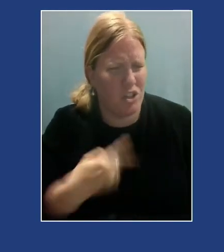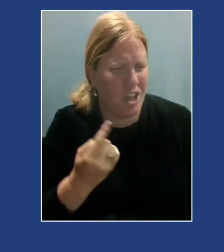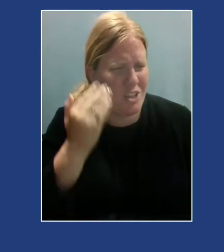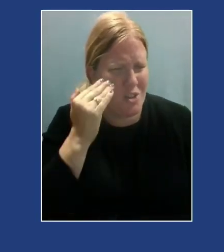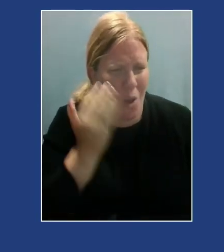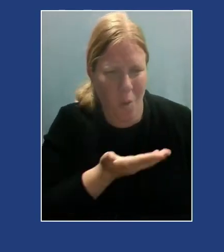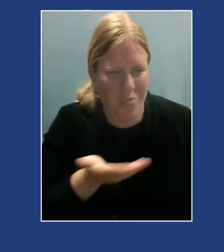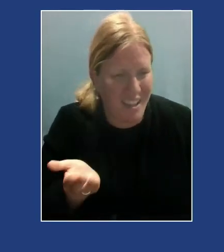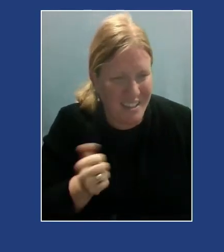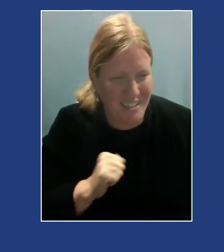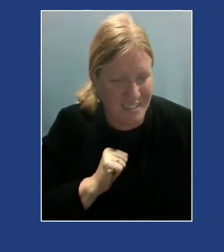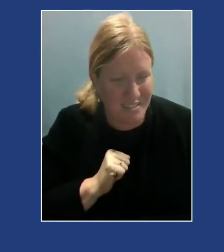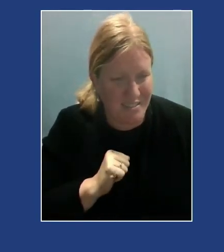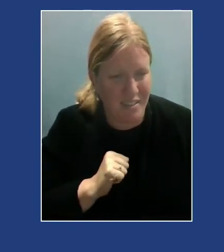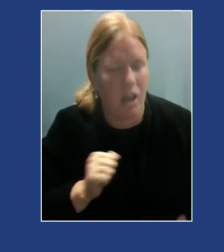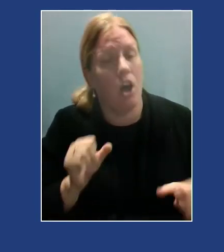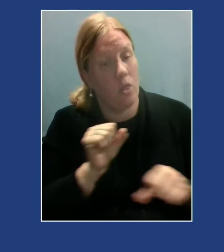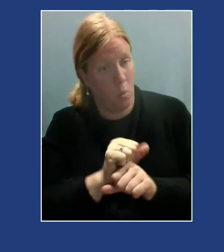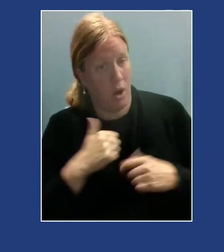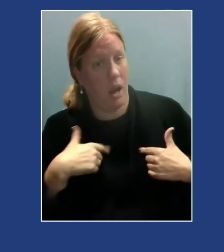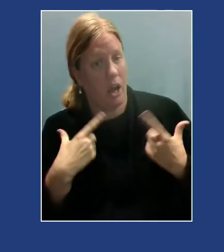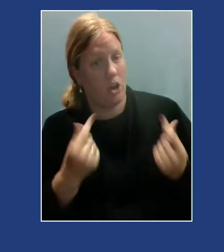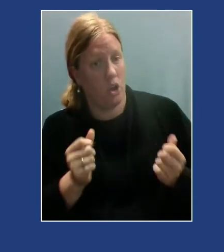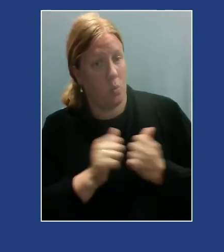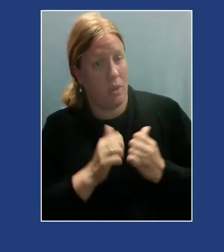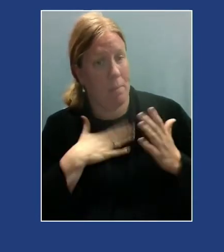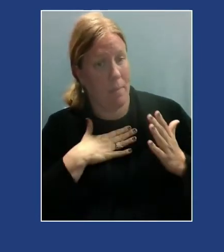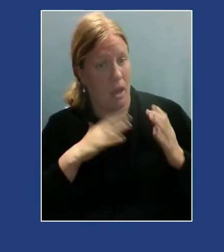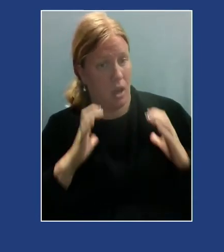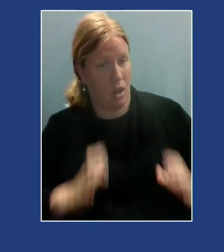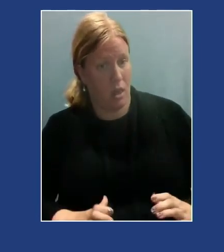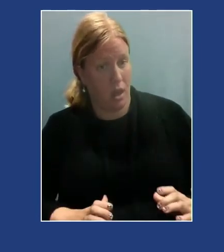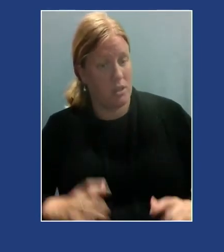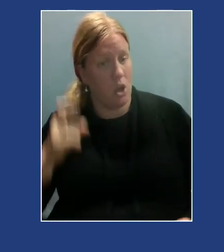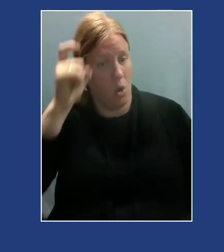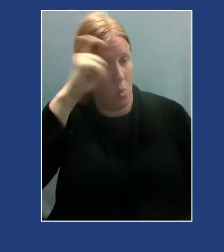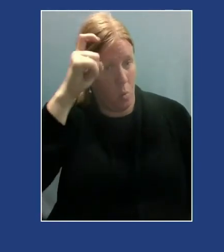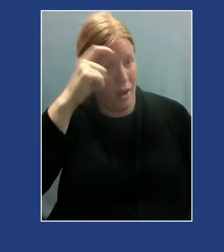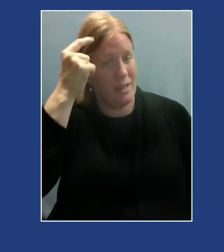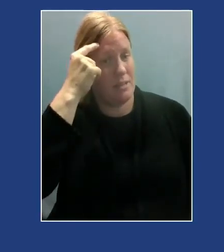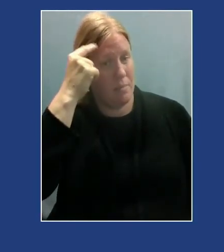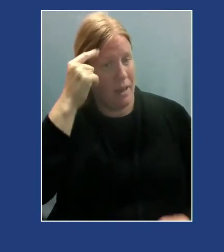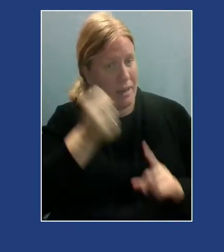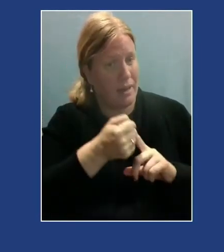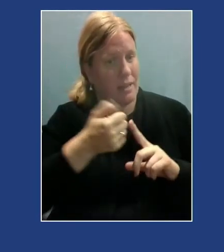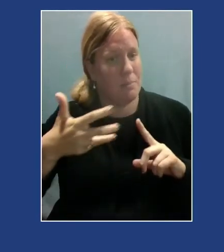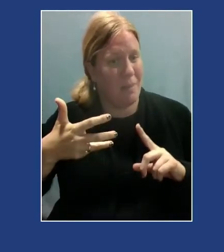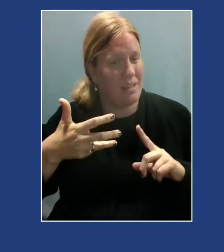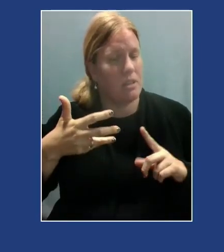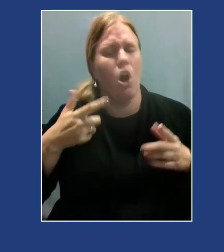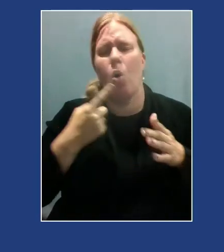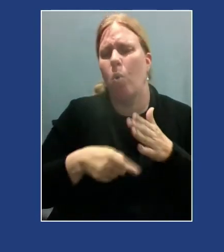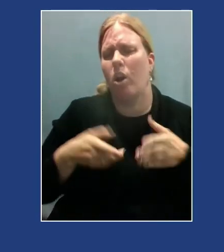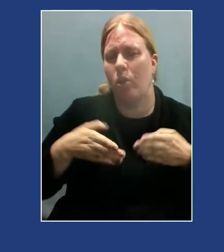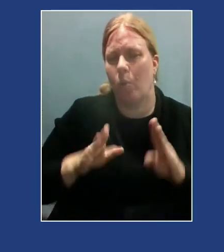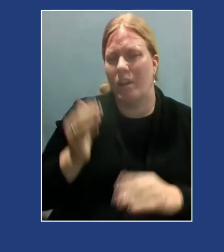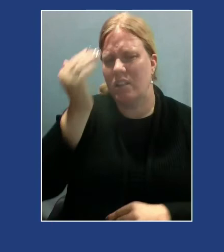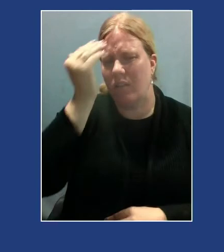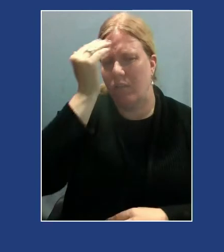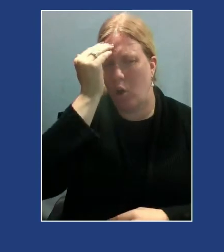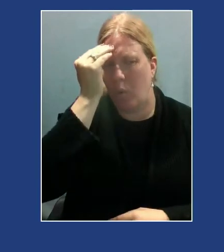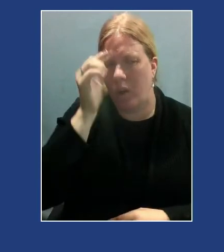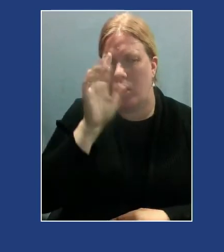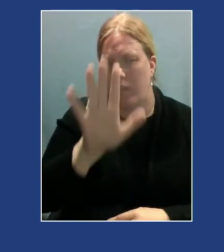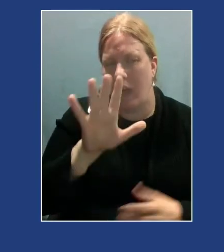And in the work that I do with my clients, wise mind expands to say, what are the ways of knowing that are connected to your